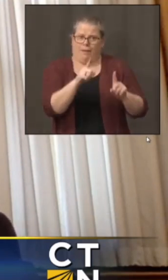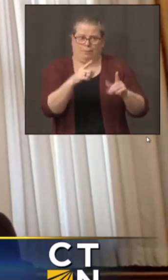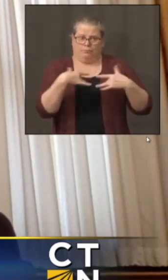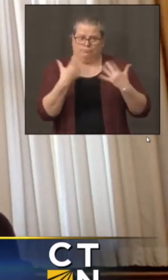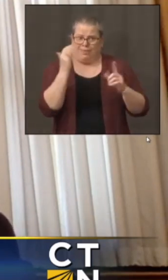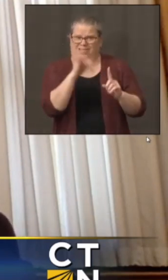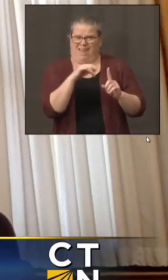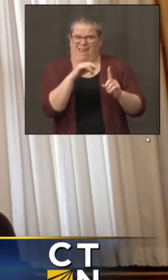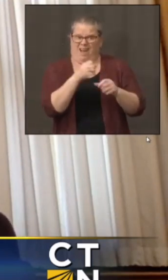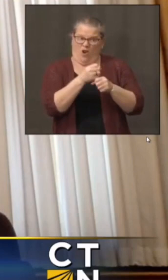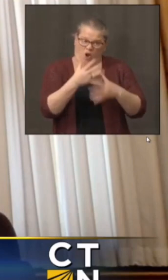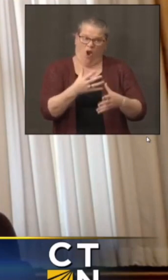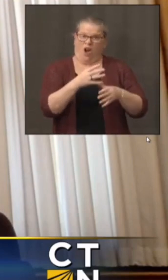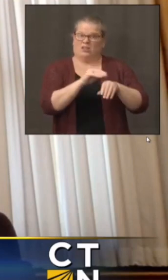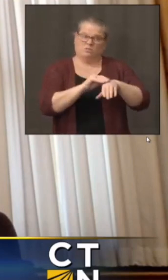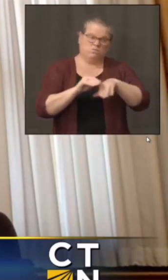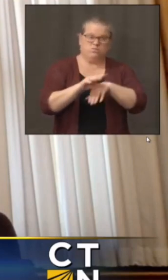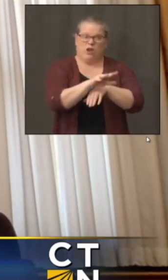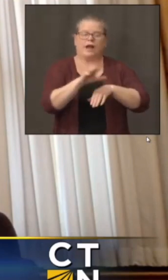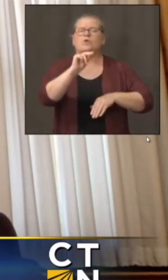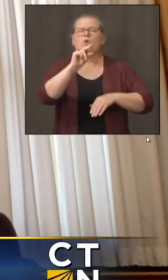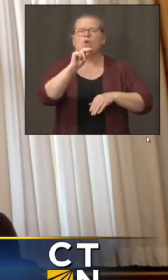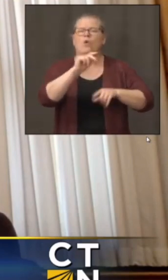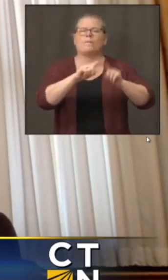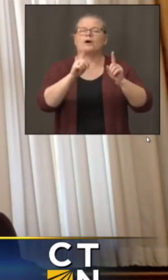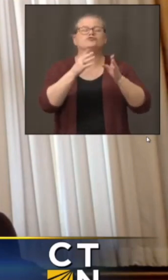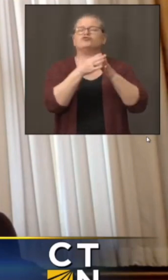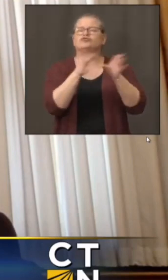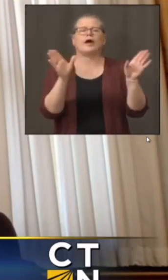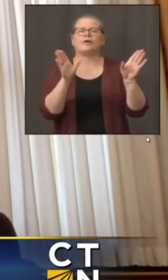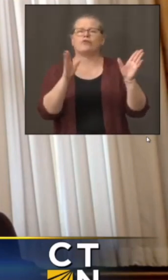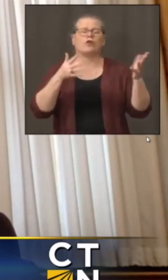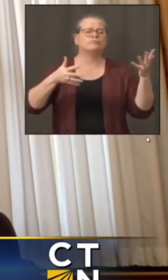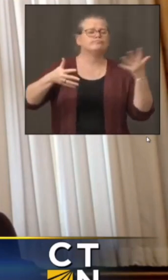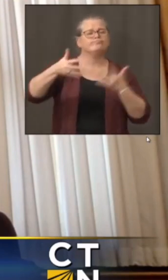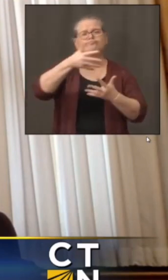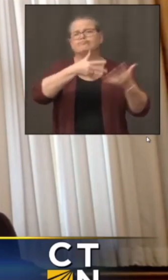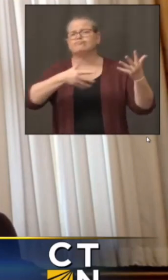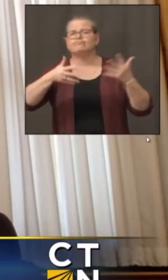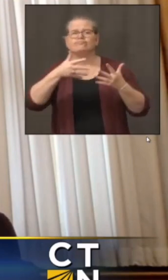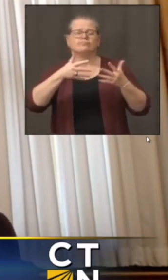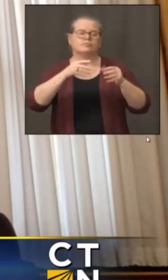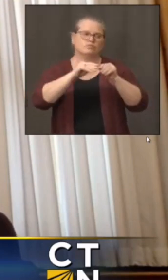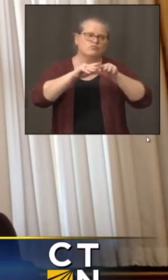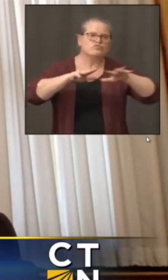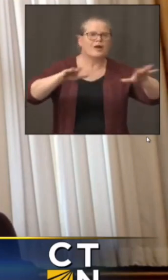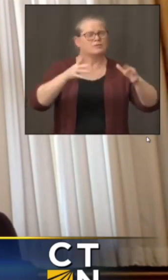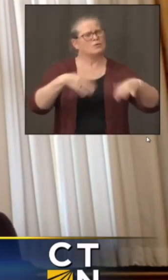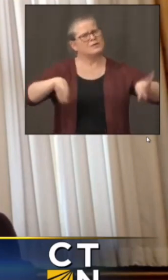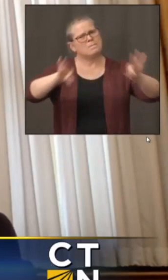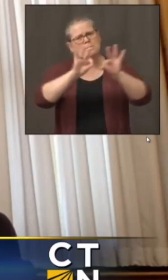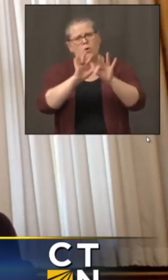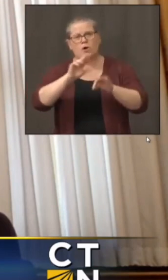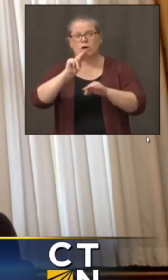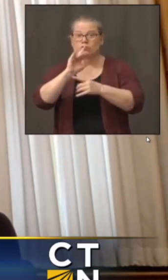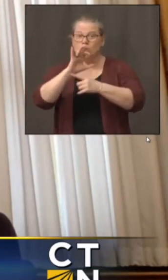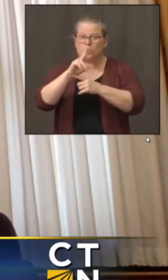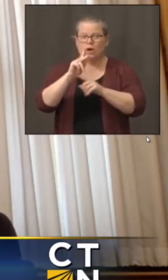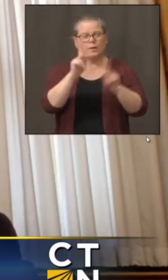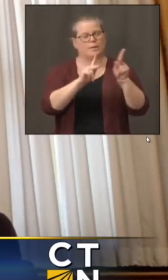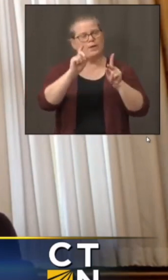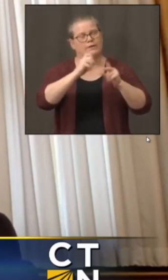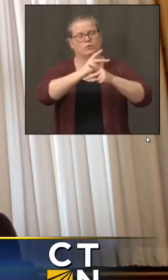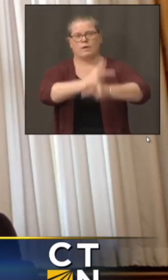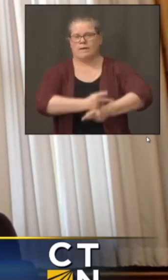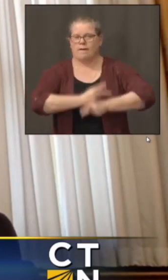general community spread. So really important that everyone in Norwalk and around the area take extra precautions and get tested, as Commissioner